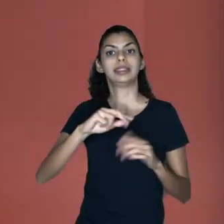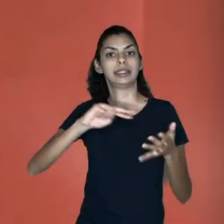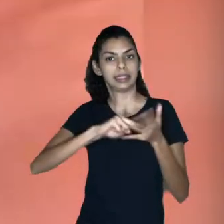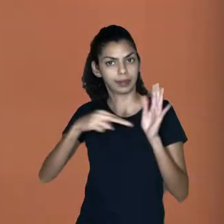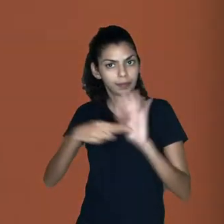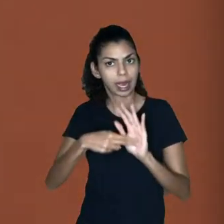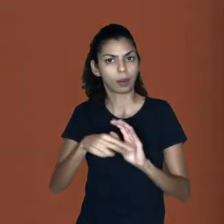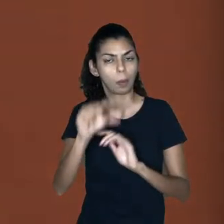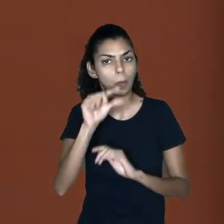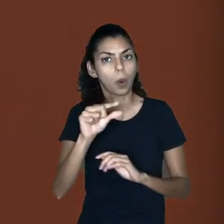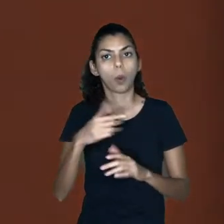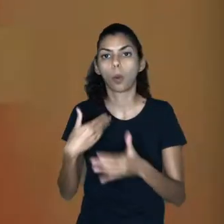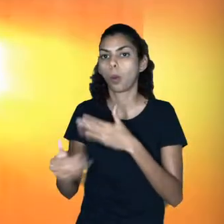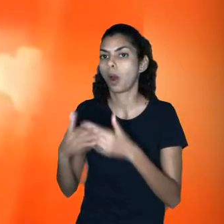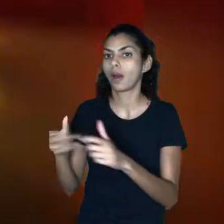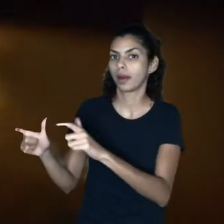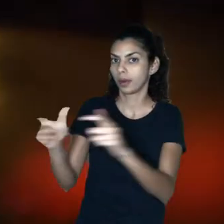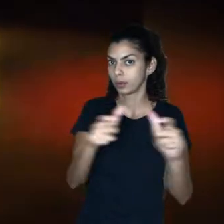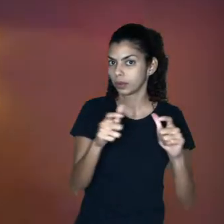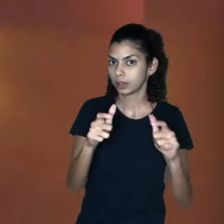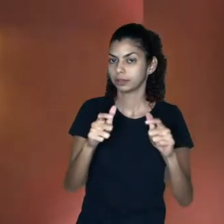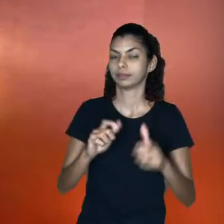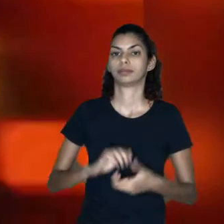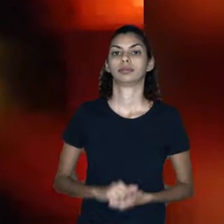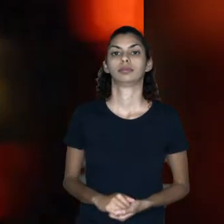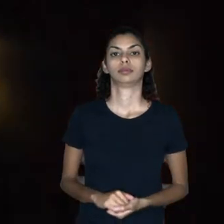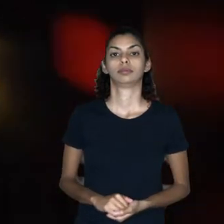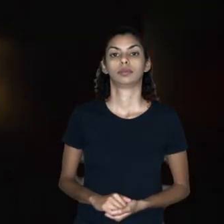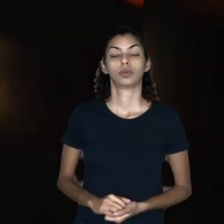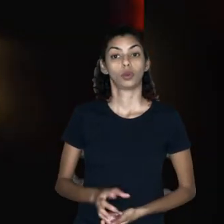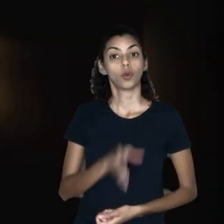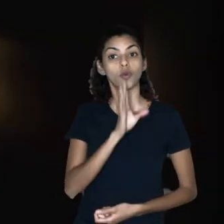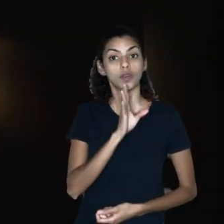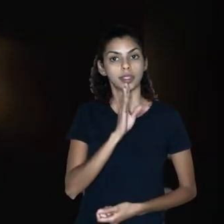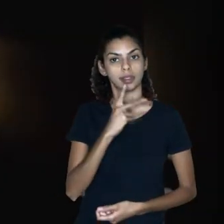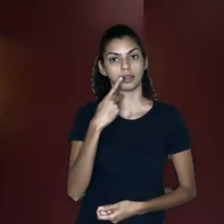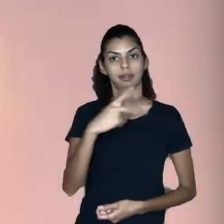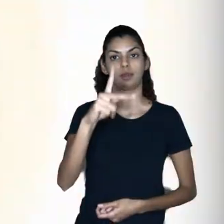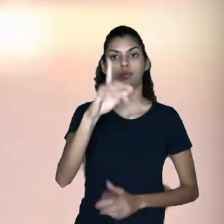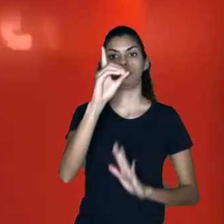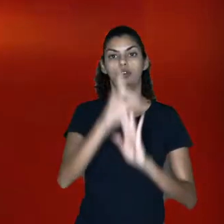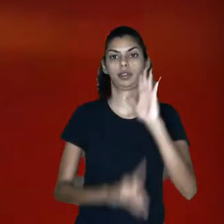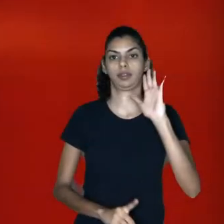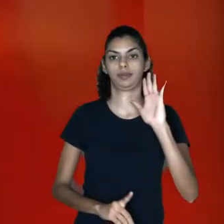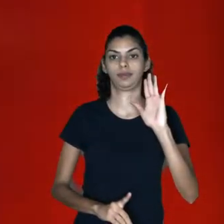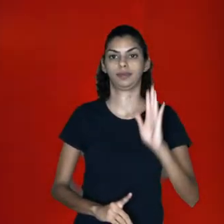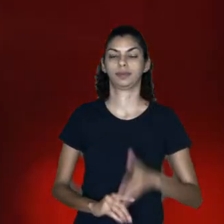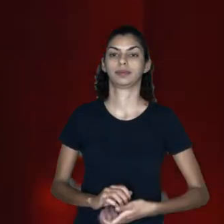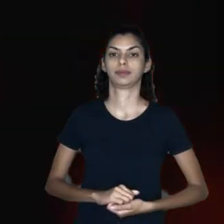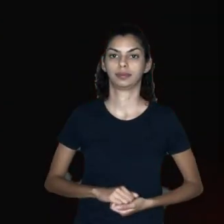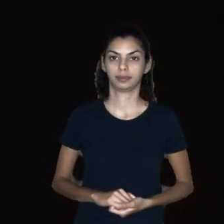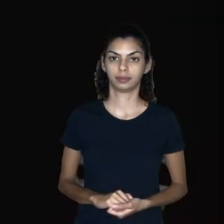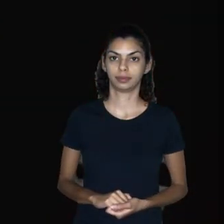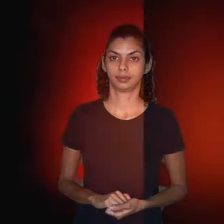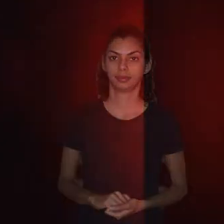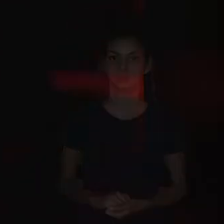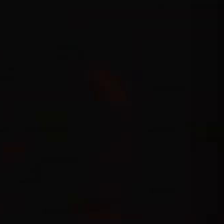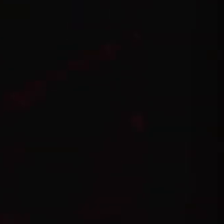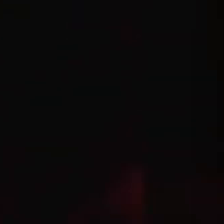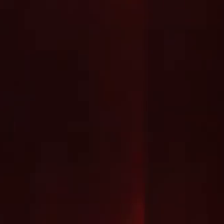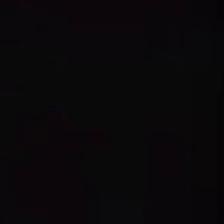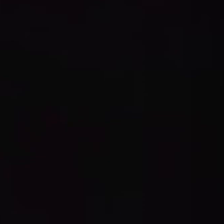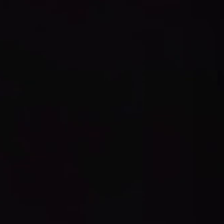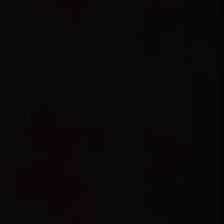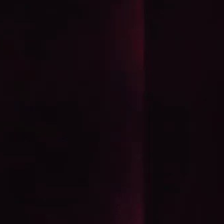With Tamar trabajo 4000. Deemaster of and used He friend Yeah,